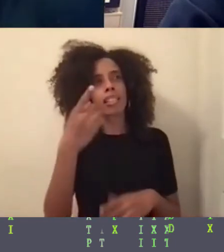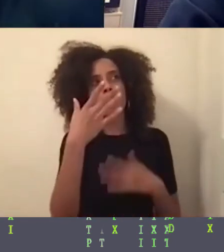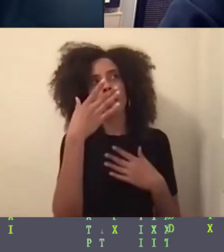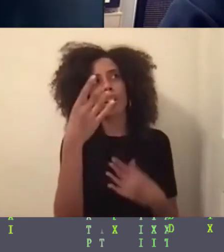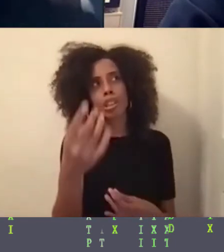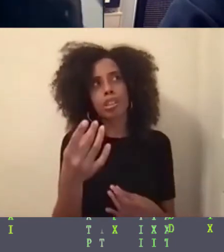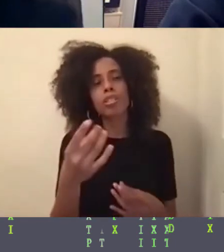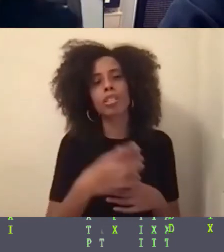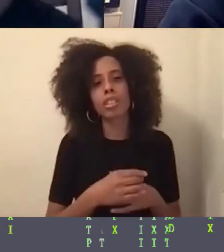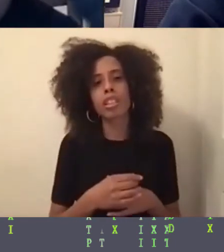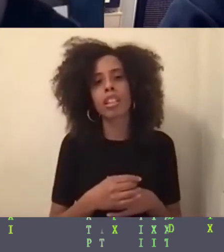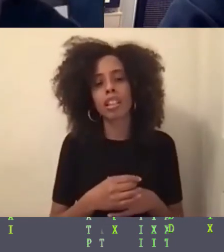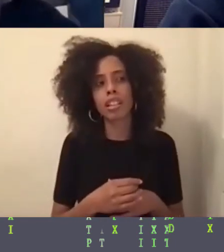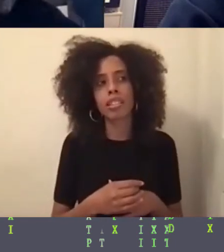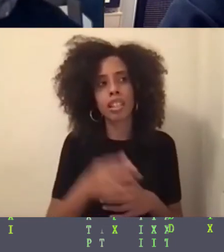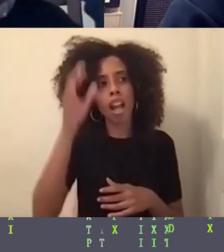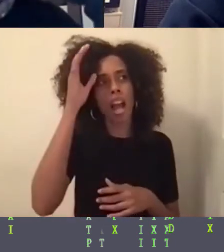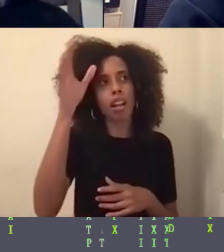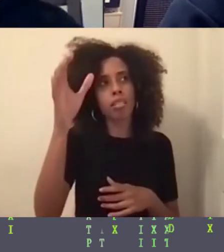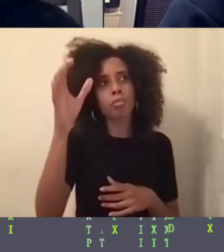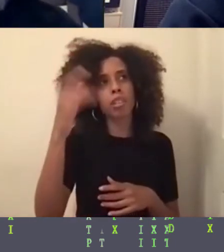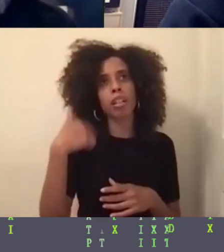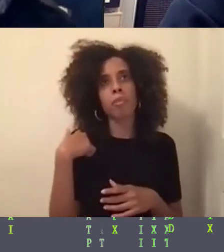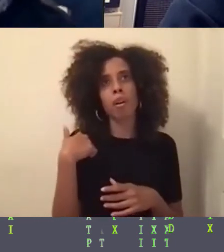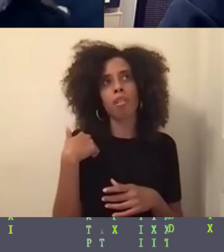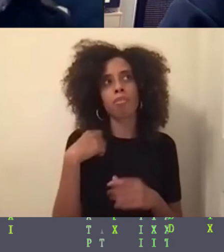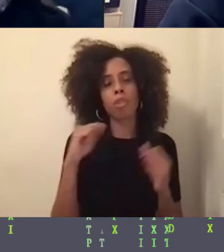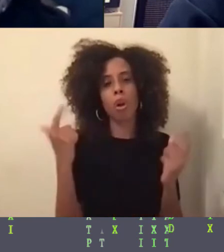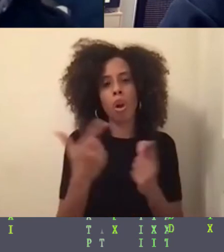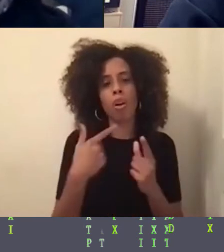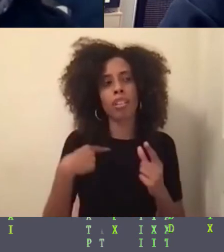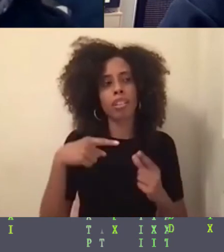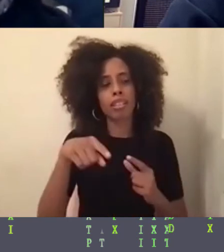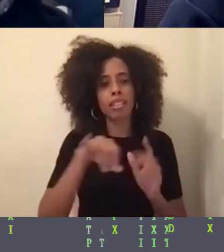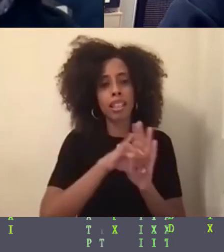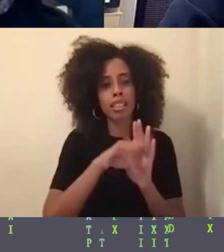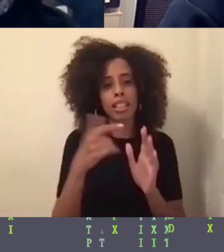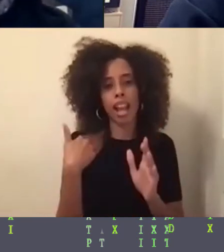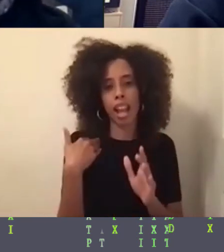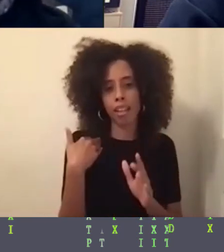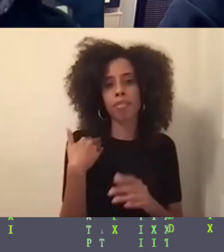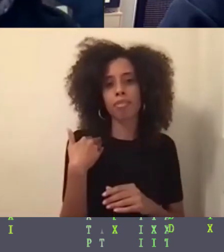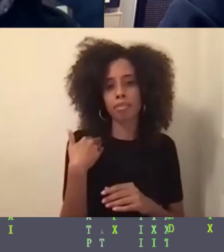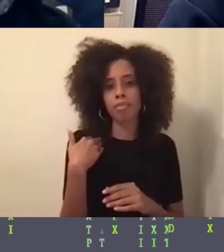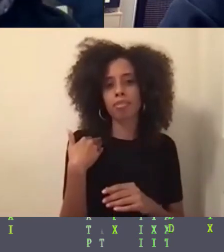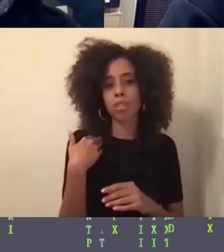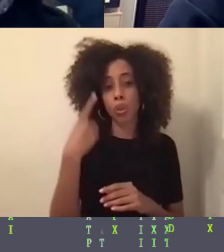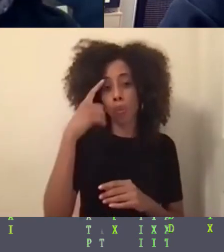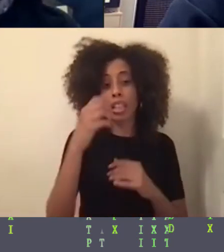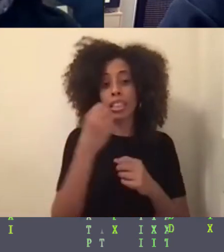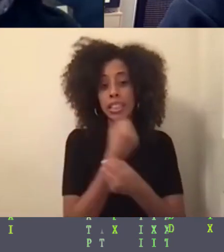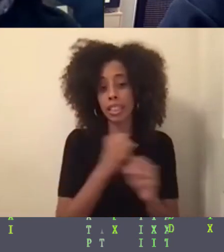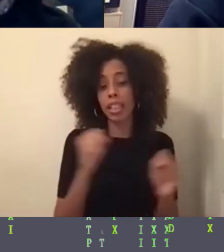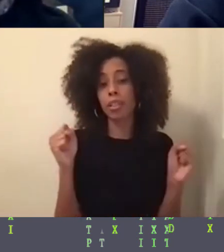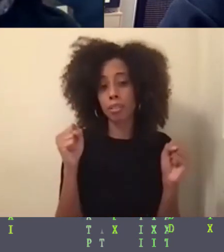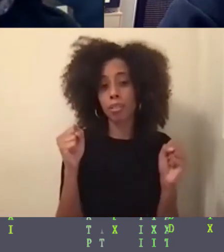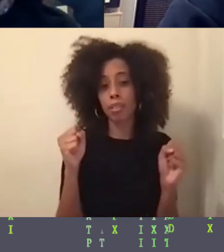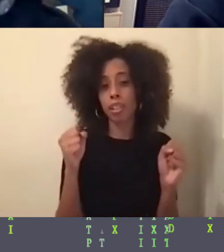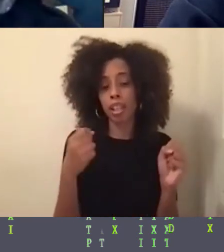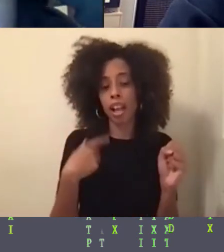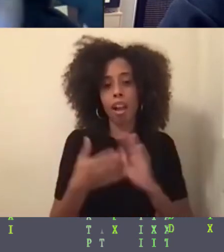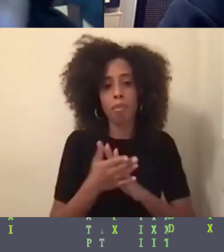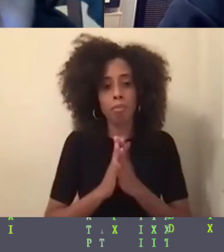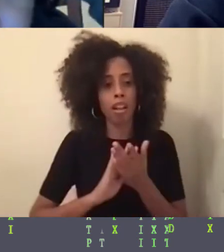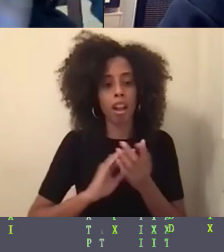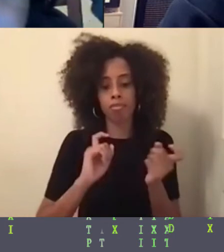for safety, it's encouraged that I become a chameleon sometimes. But because of who I am innately,